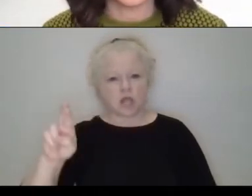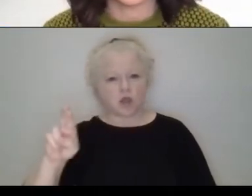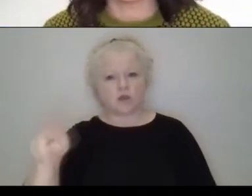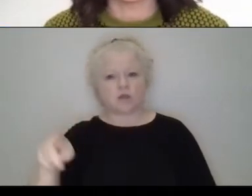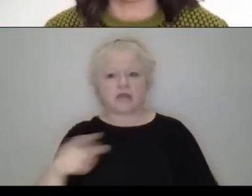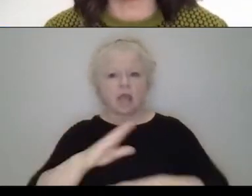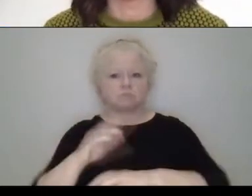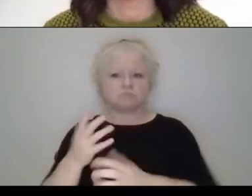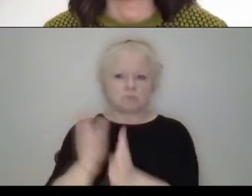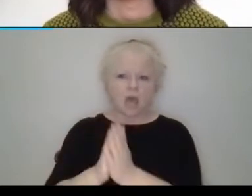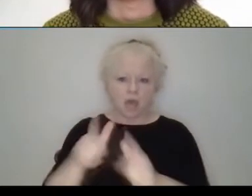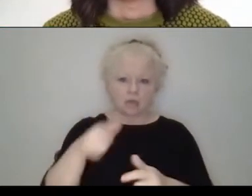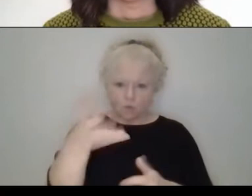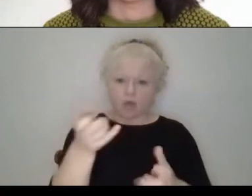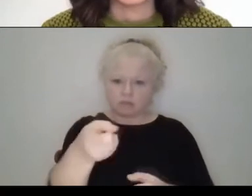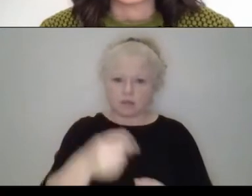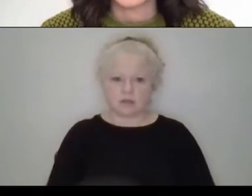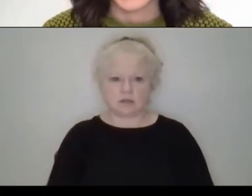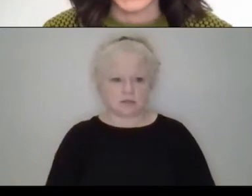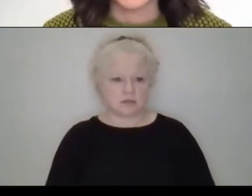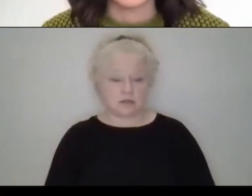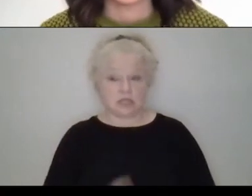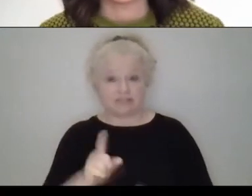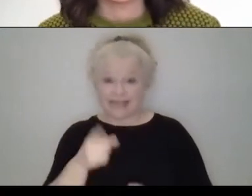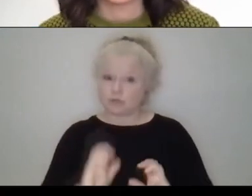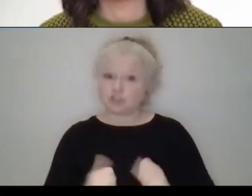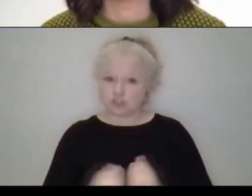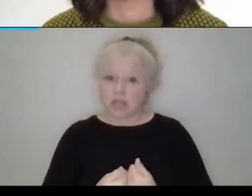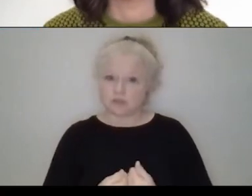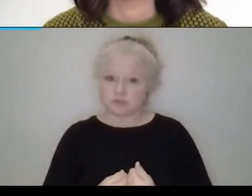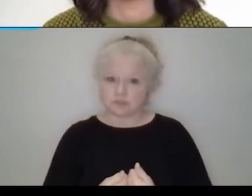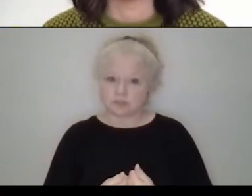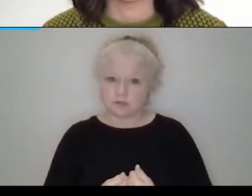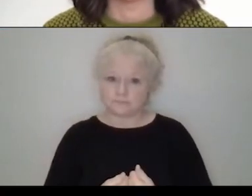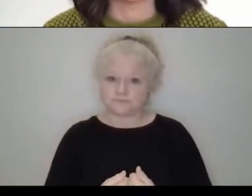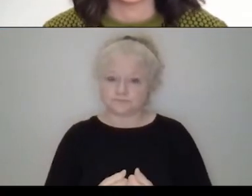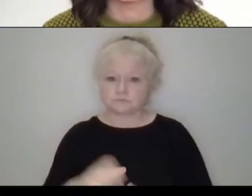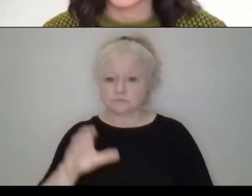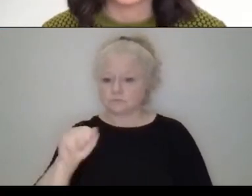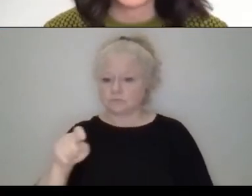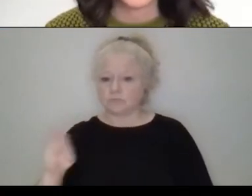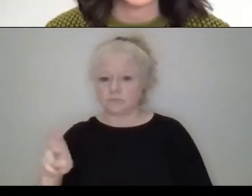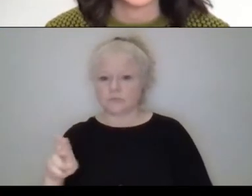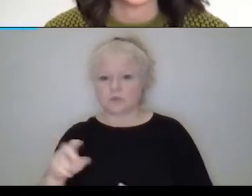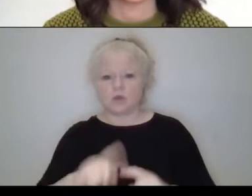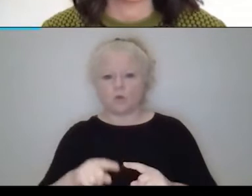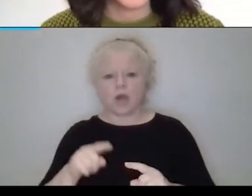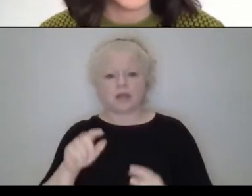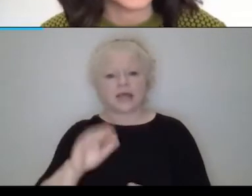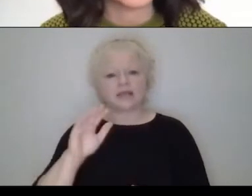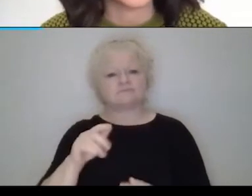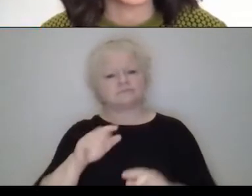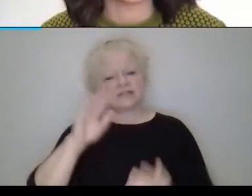interpretation. And I do, it was a challenge because Cartier was looking for a local approach and